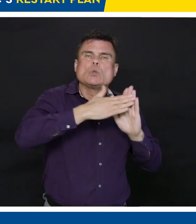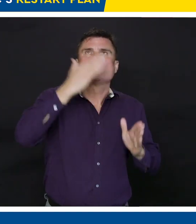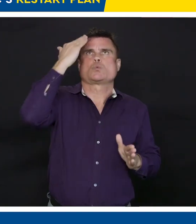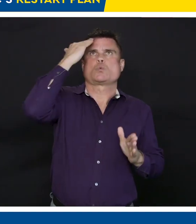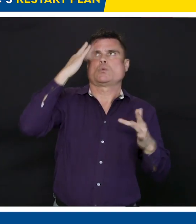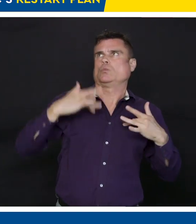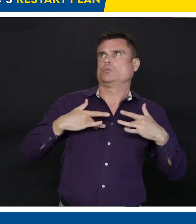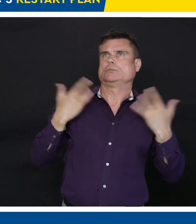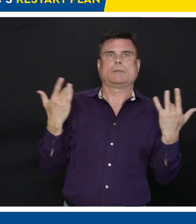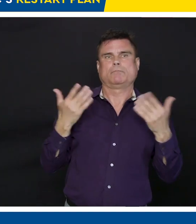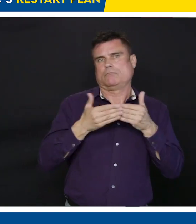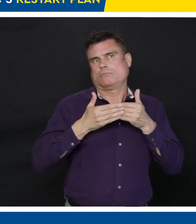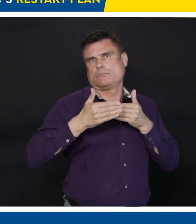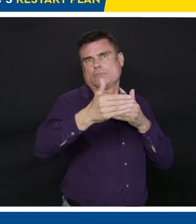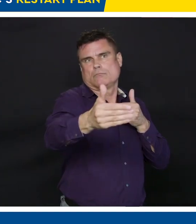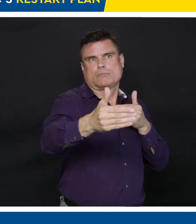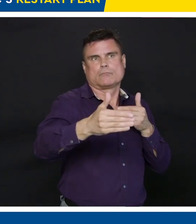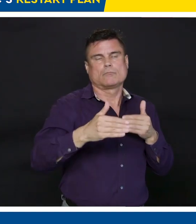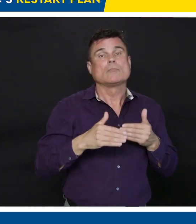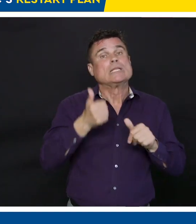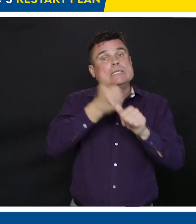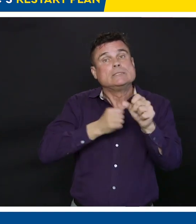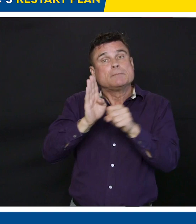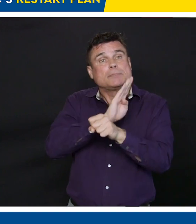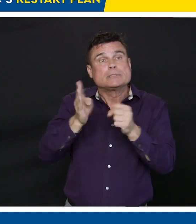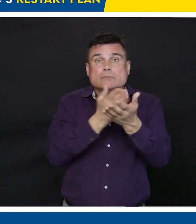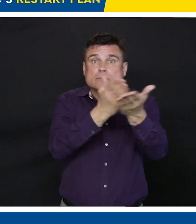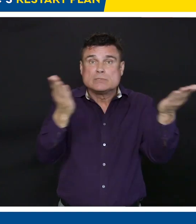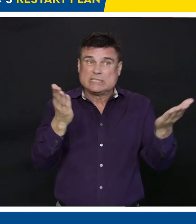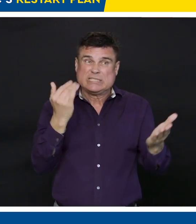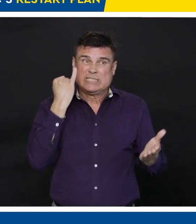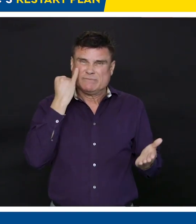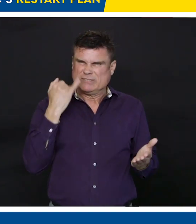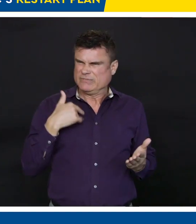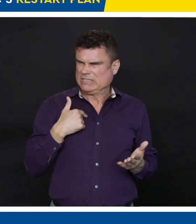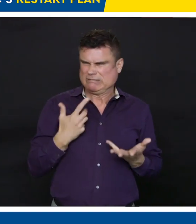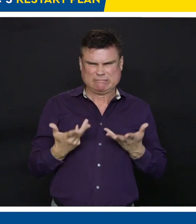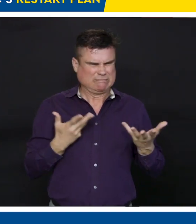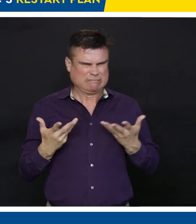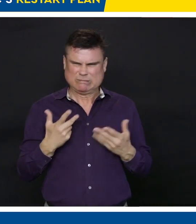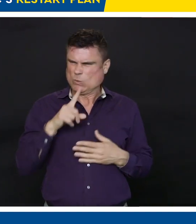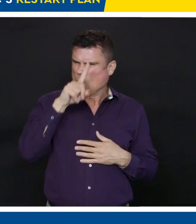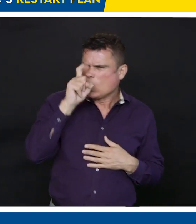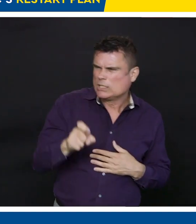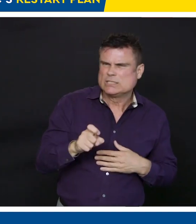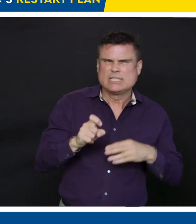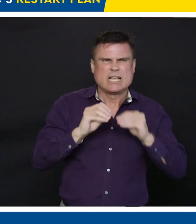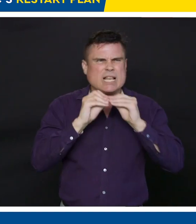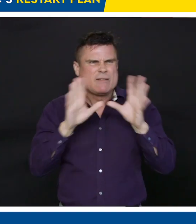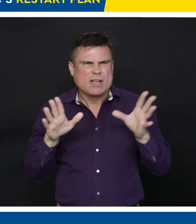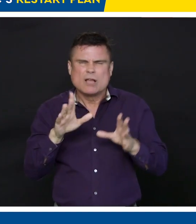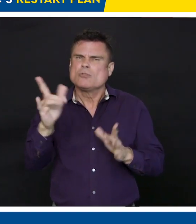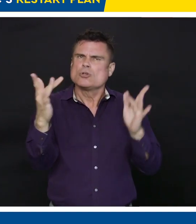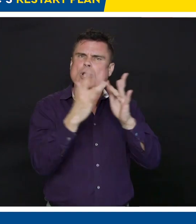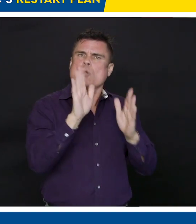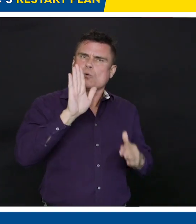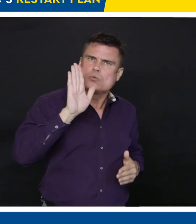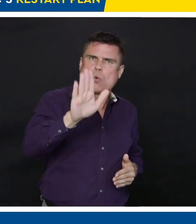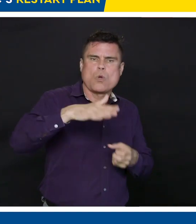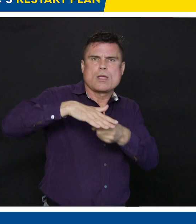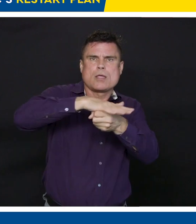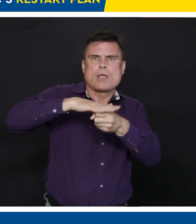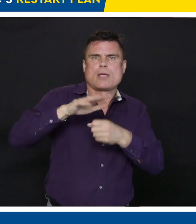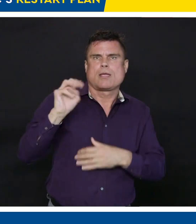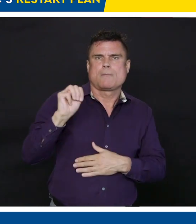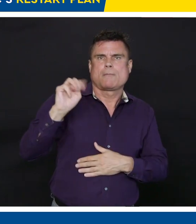contact your MLA. These are going to be challenges for elected representatives, but the nonpartisan approach that we've brought to bear here, Minister Dix